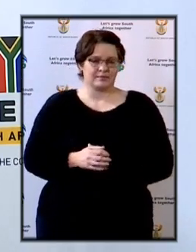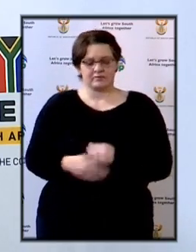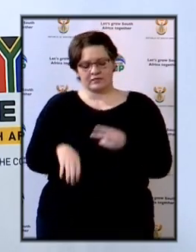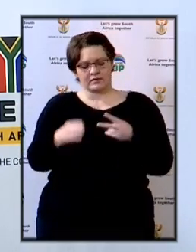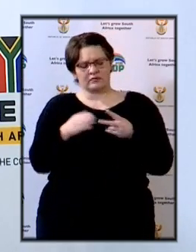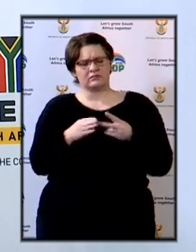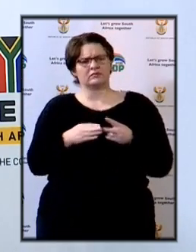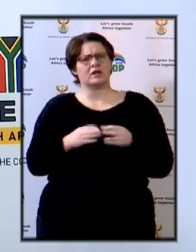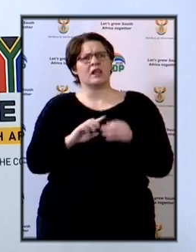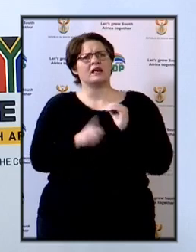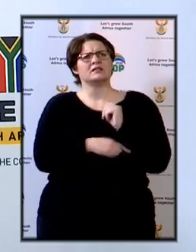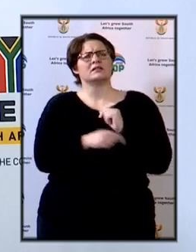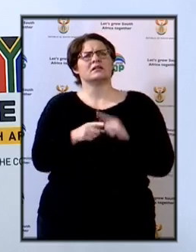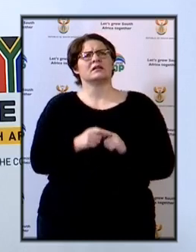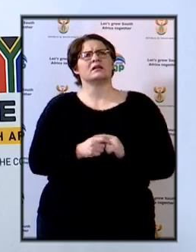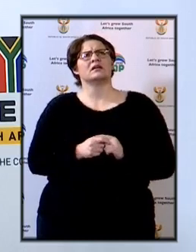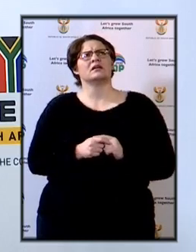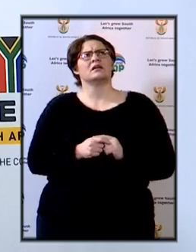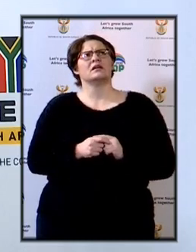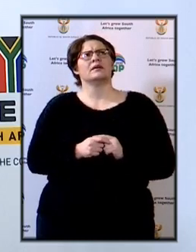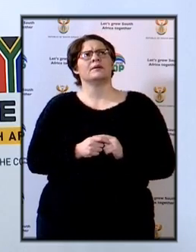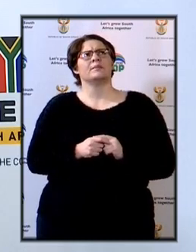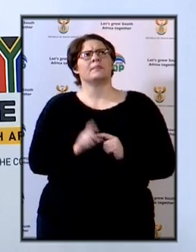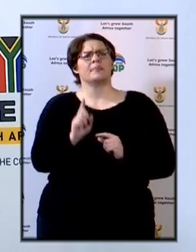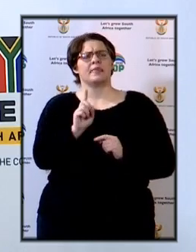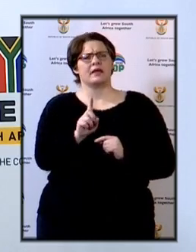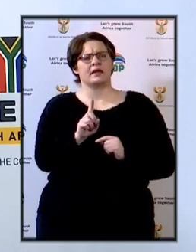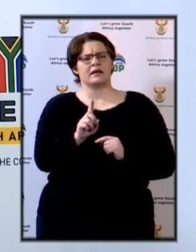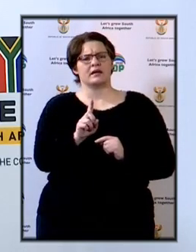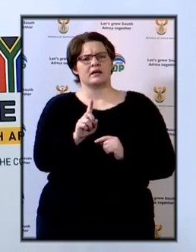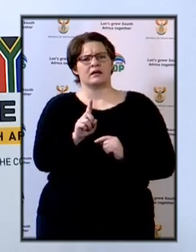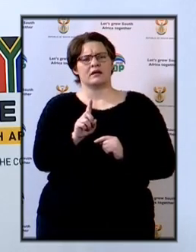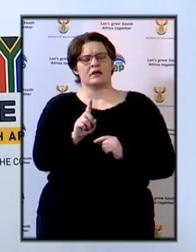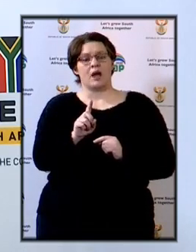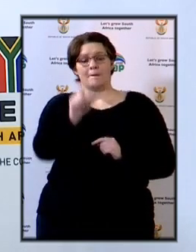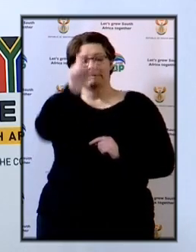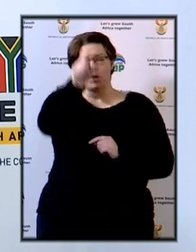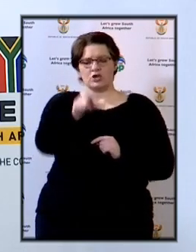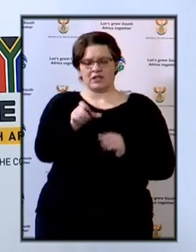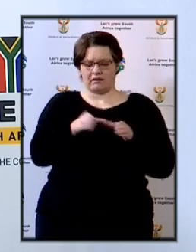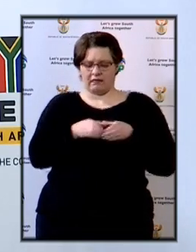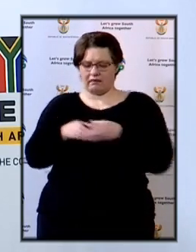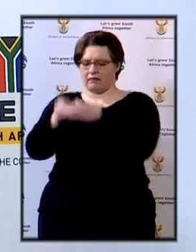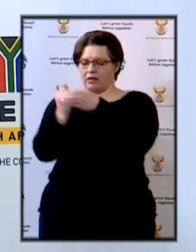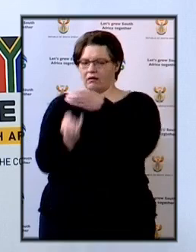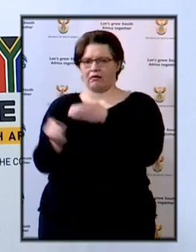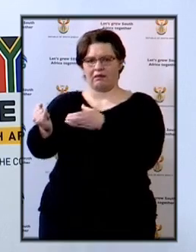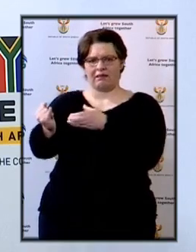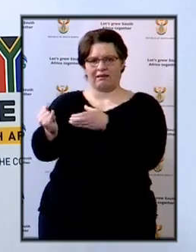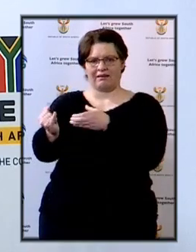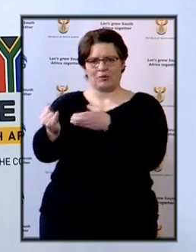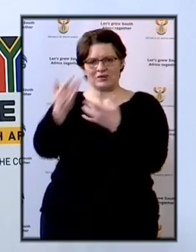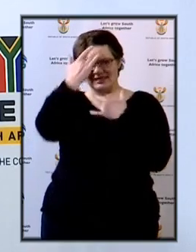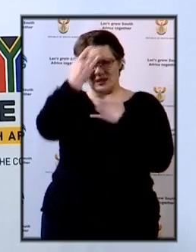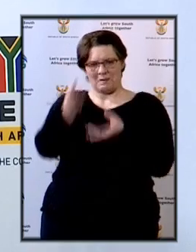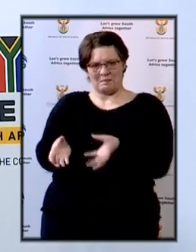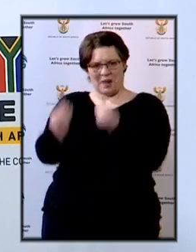The last one was how we will be handling the suspect who is